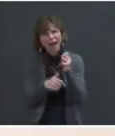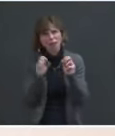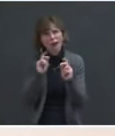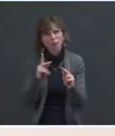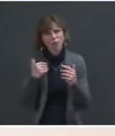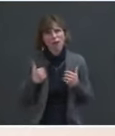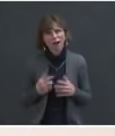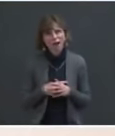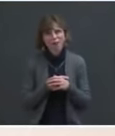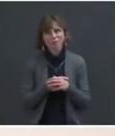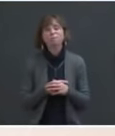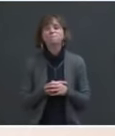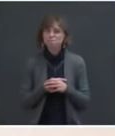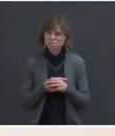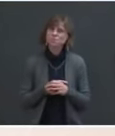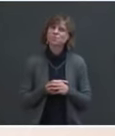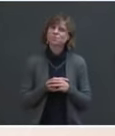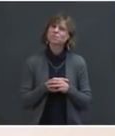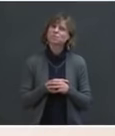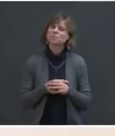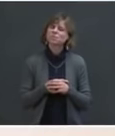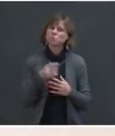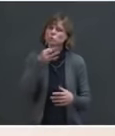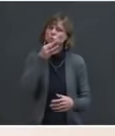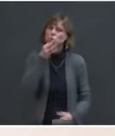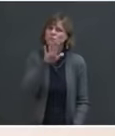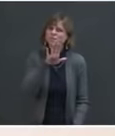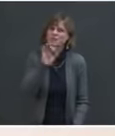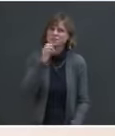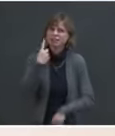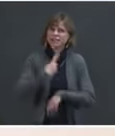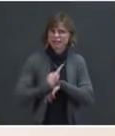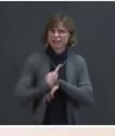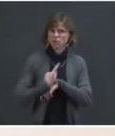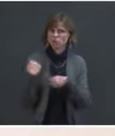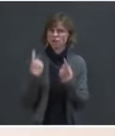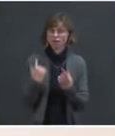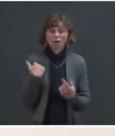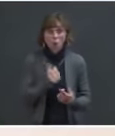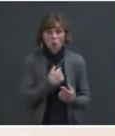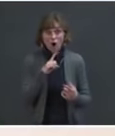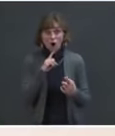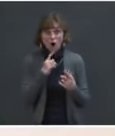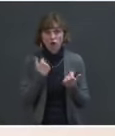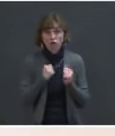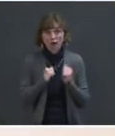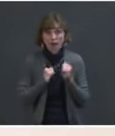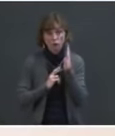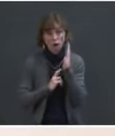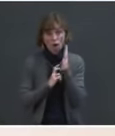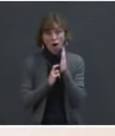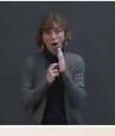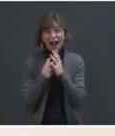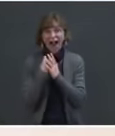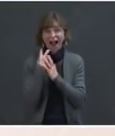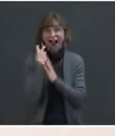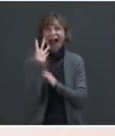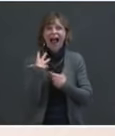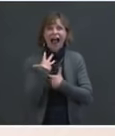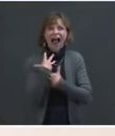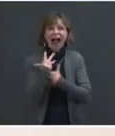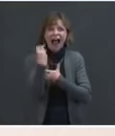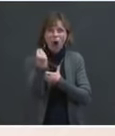say we are, as you noted, almost 50 days in. We are digging ourselves out of a broken and dismantled system.